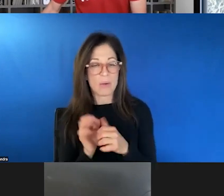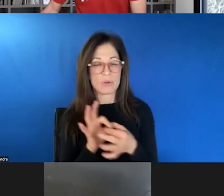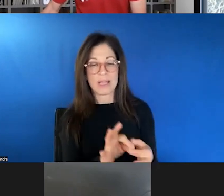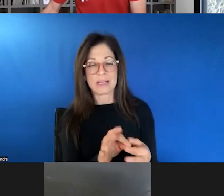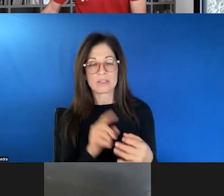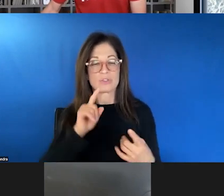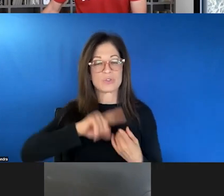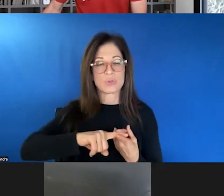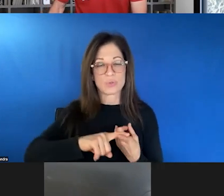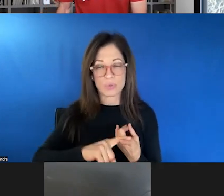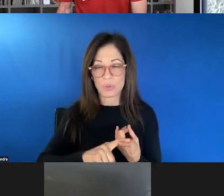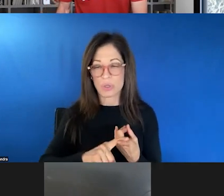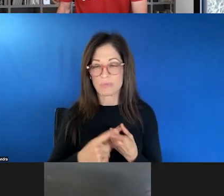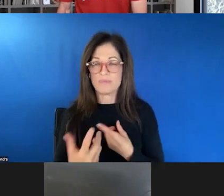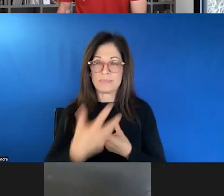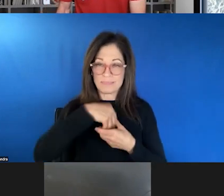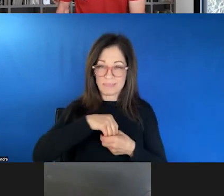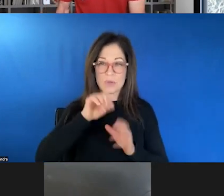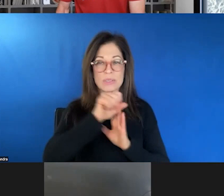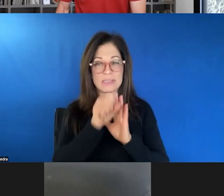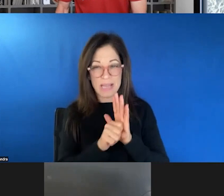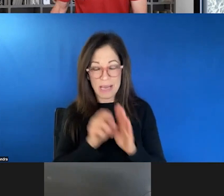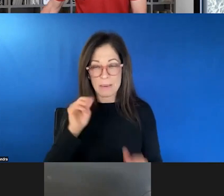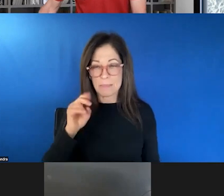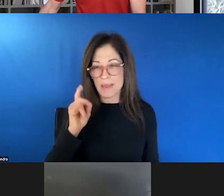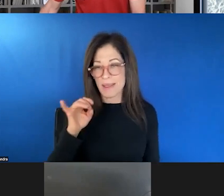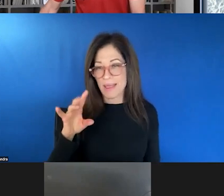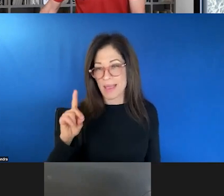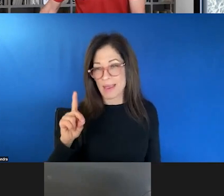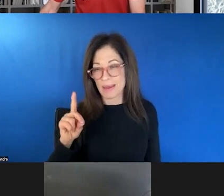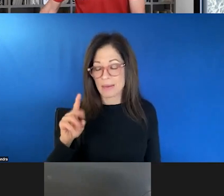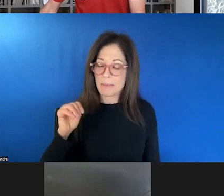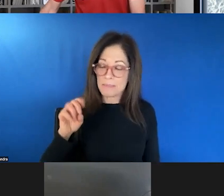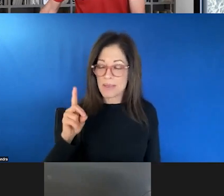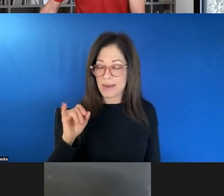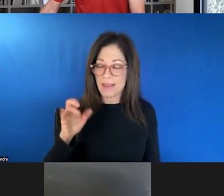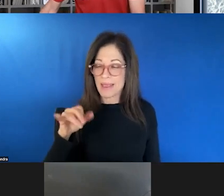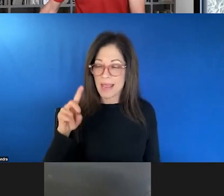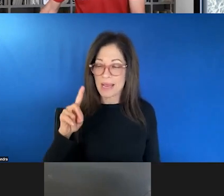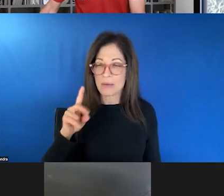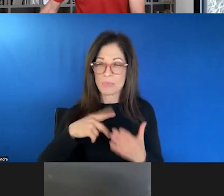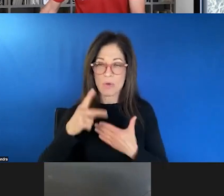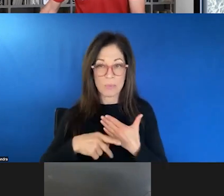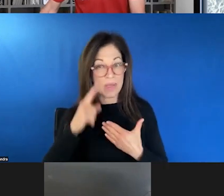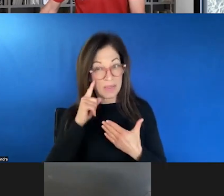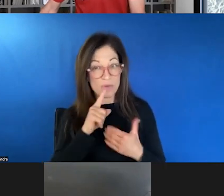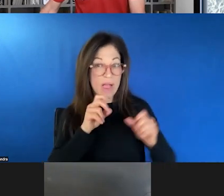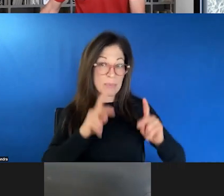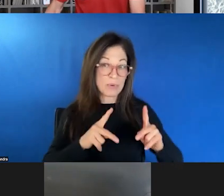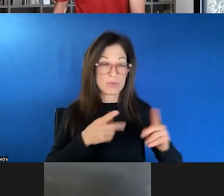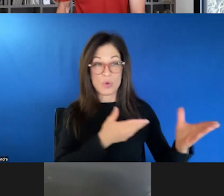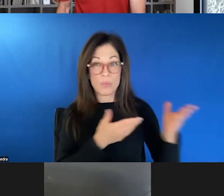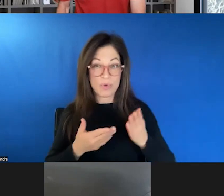uh, engaging your state's Medicaid program? And I think there's real opportunities to bring the content from this show